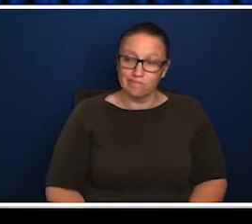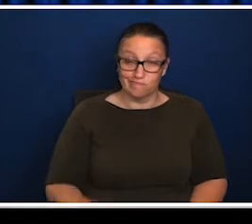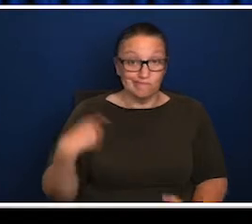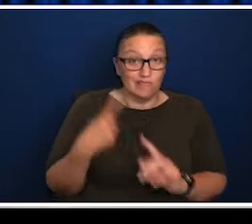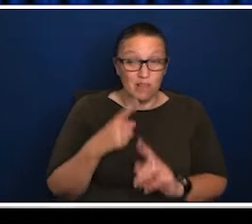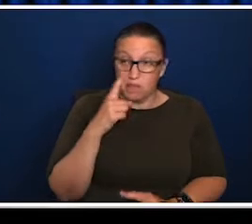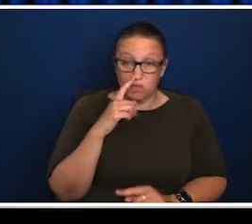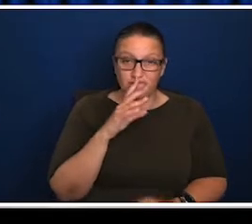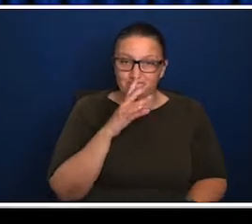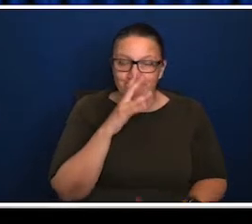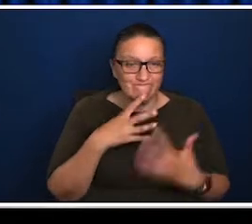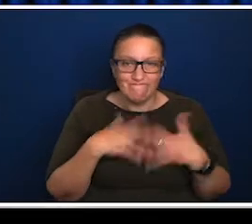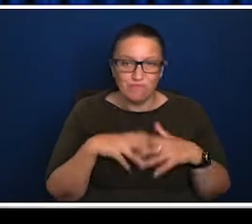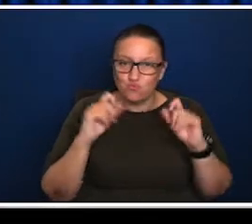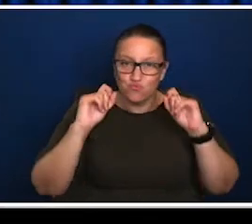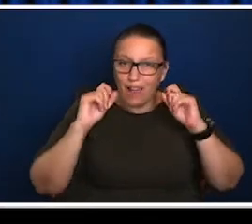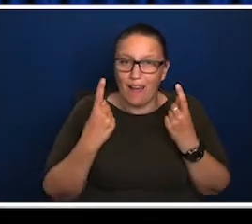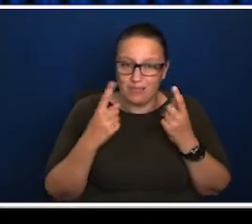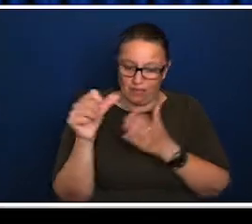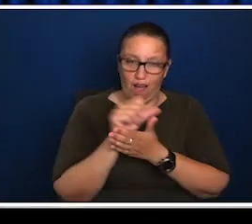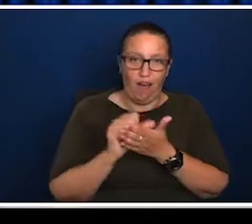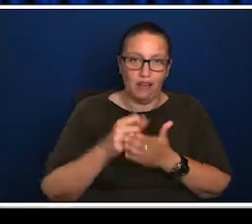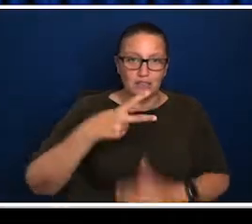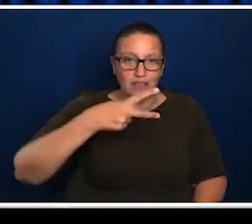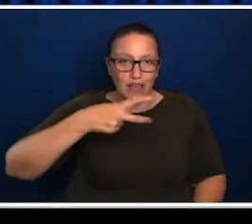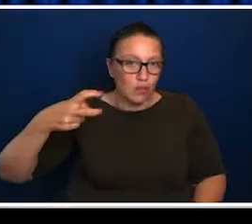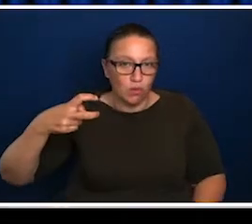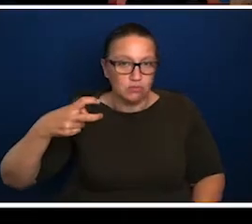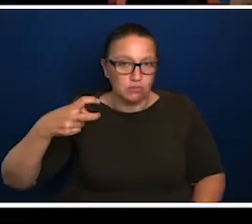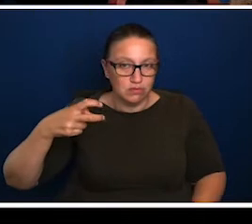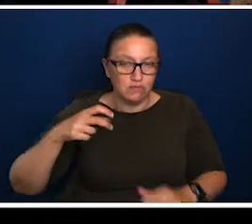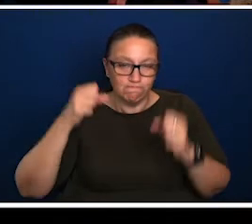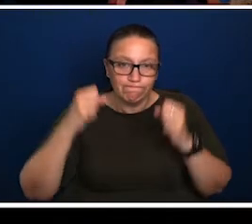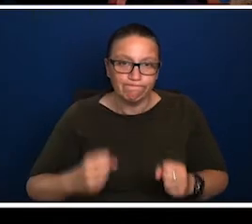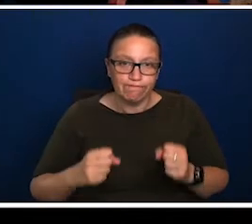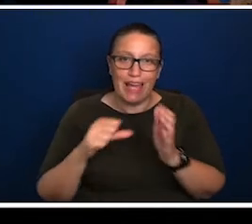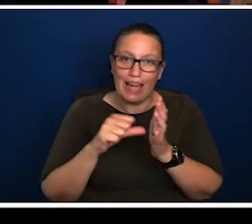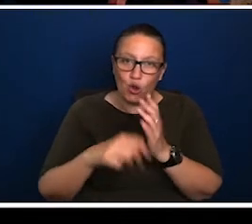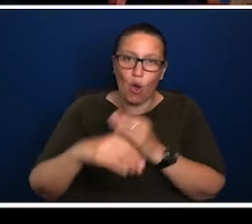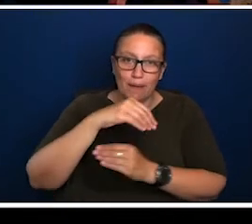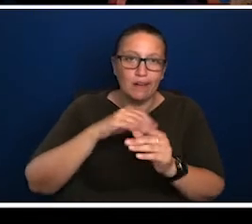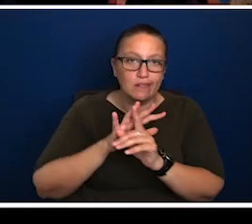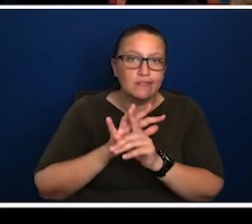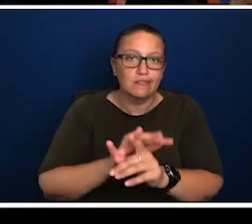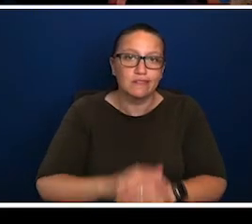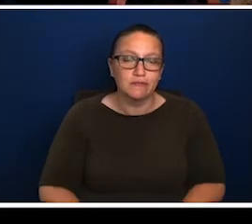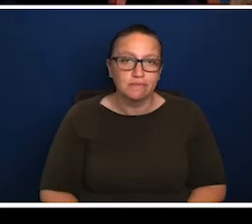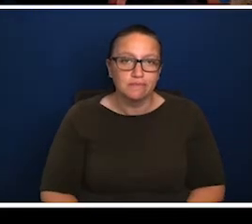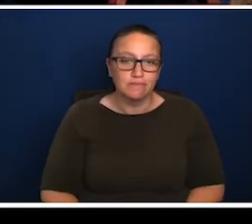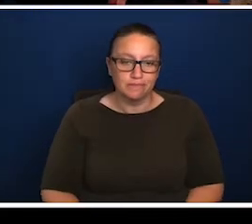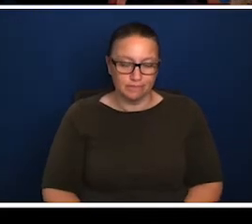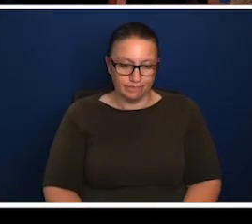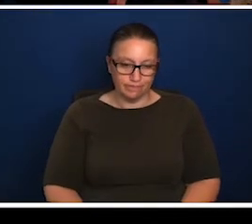difficult principle to get broadly understood the way that the cultural and creative industries are such a strong economic driver?